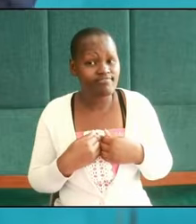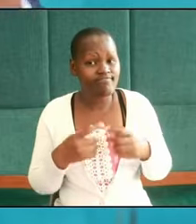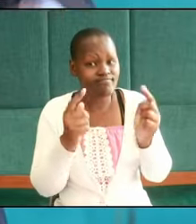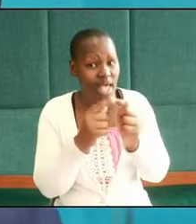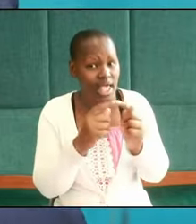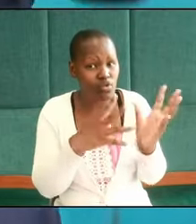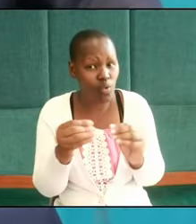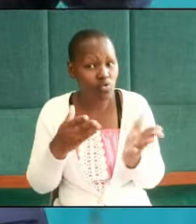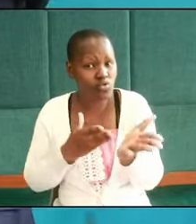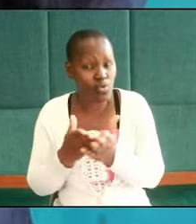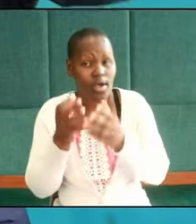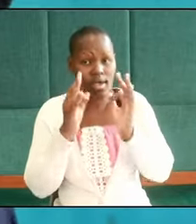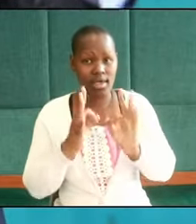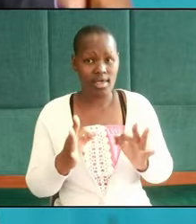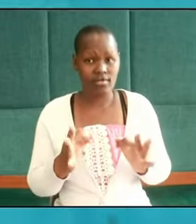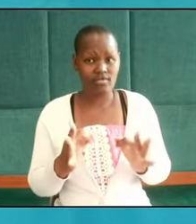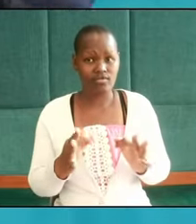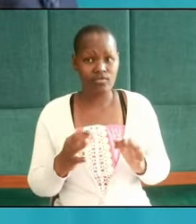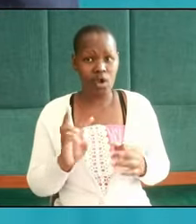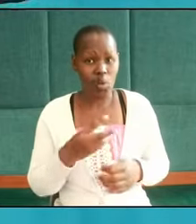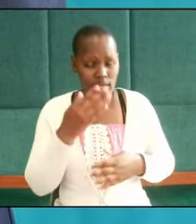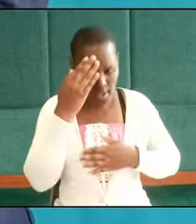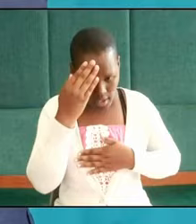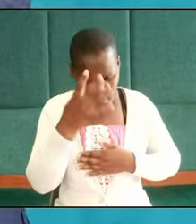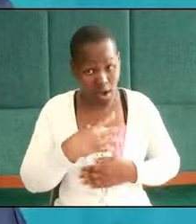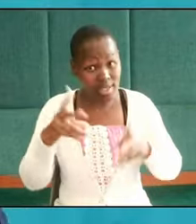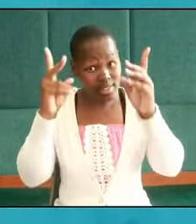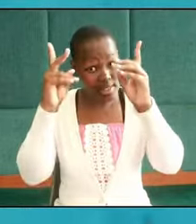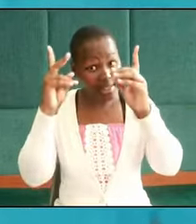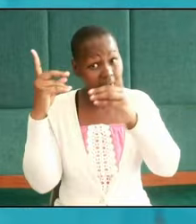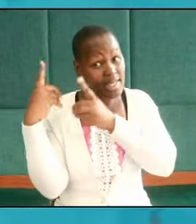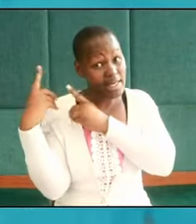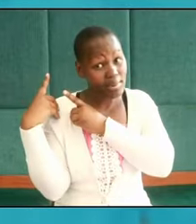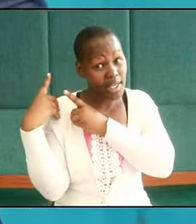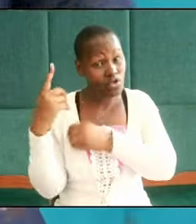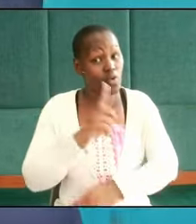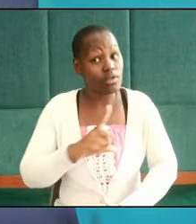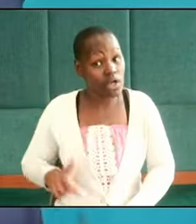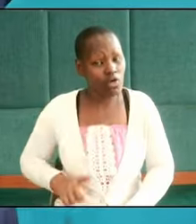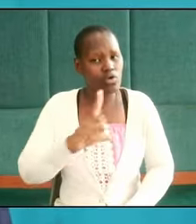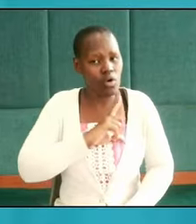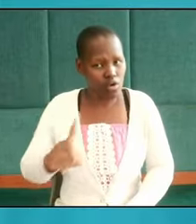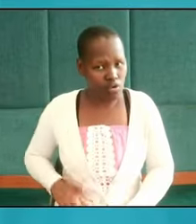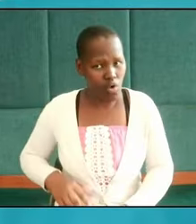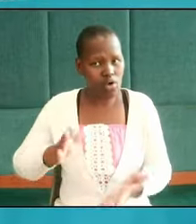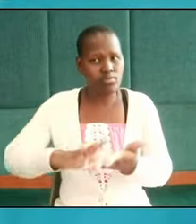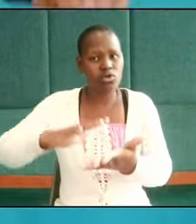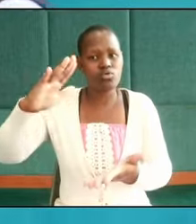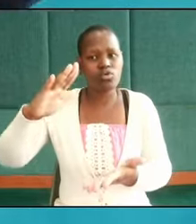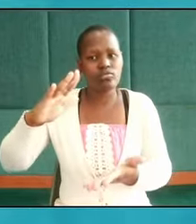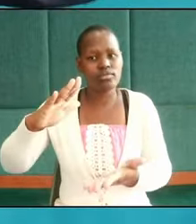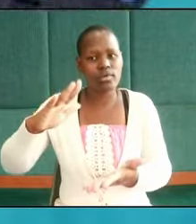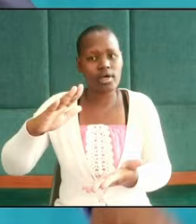if we are humble and dependent on the Lord the Lord shall be glorified